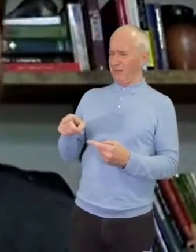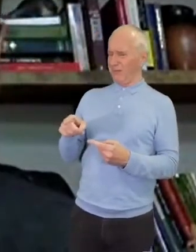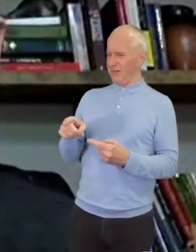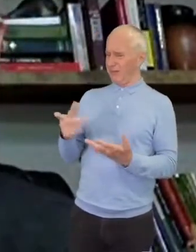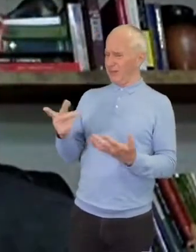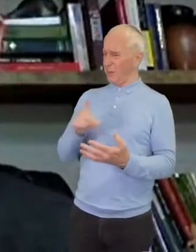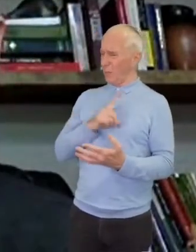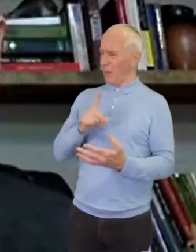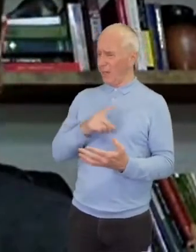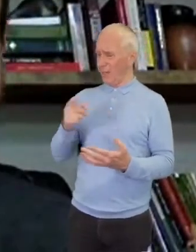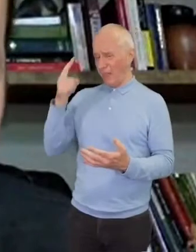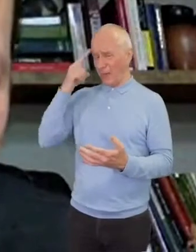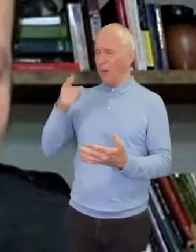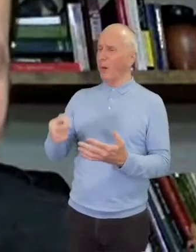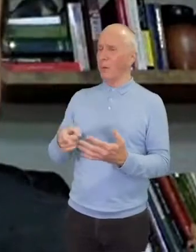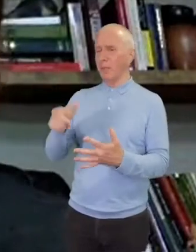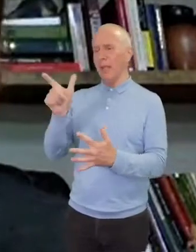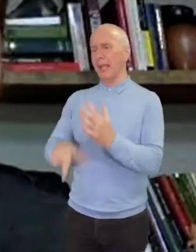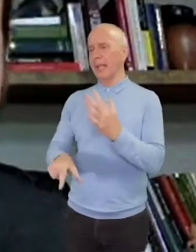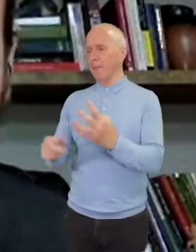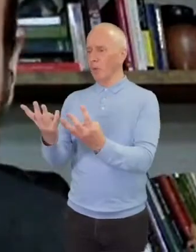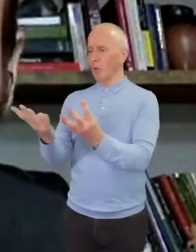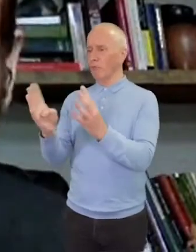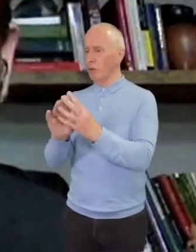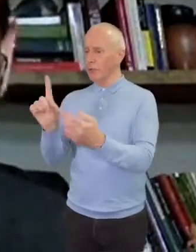really late to the trustee meeting at church.